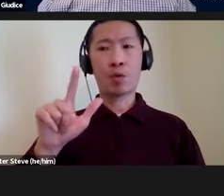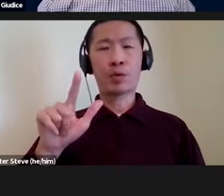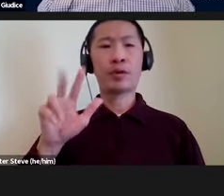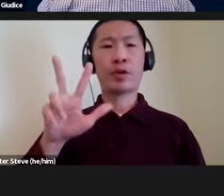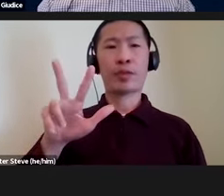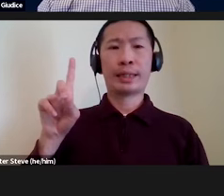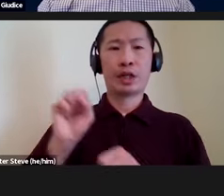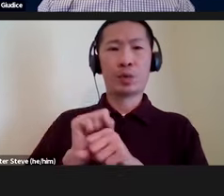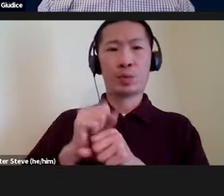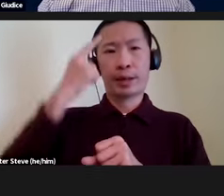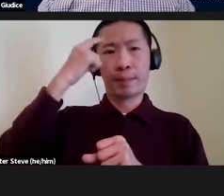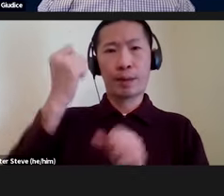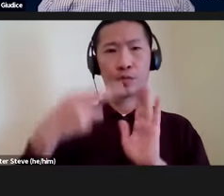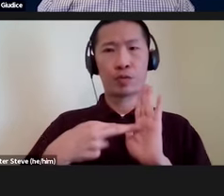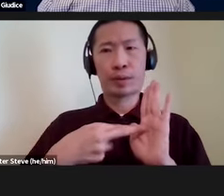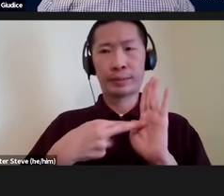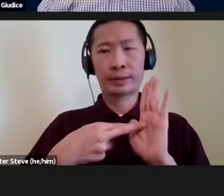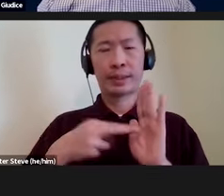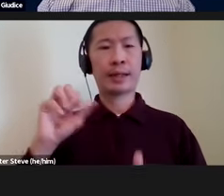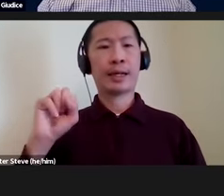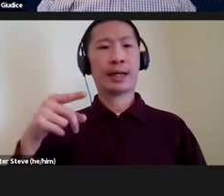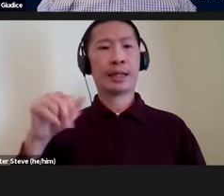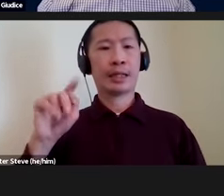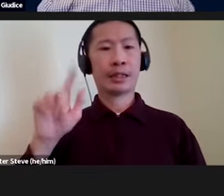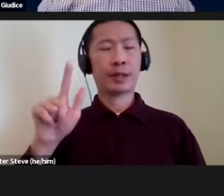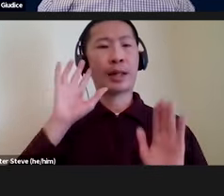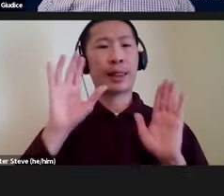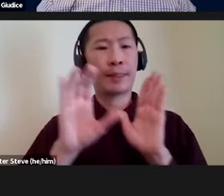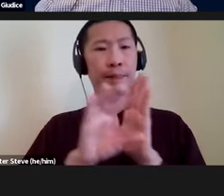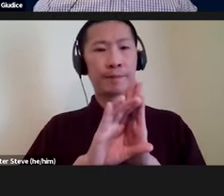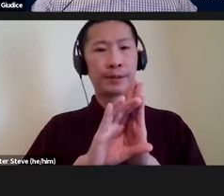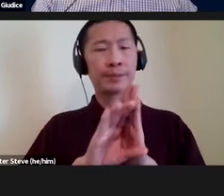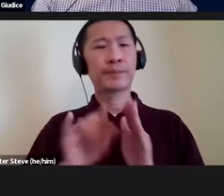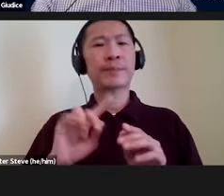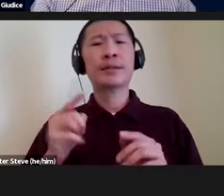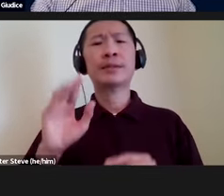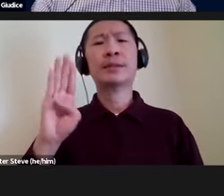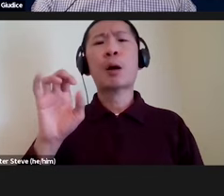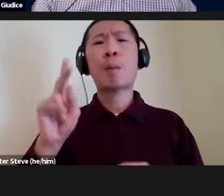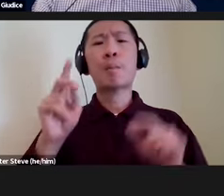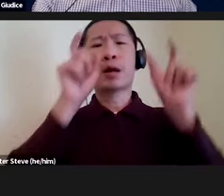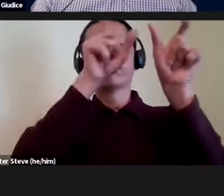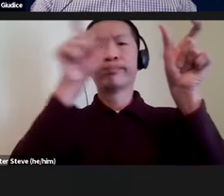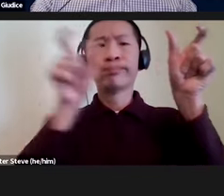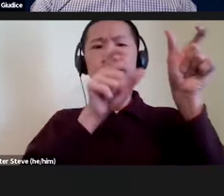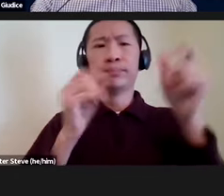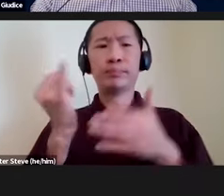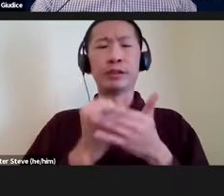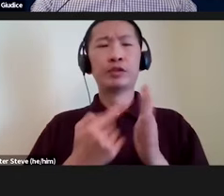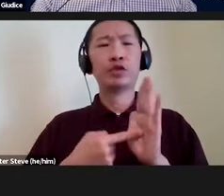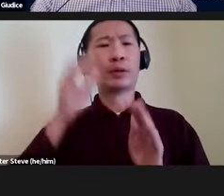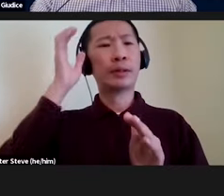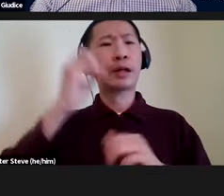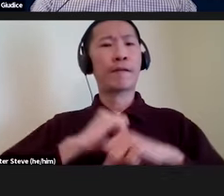working memory representation, the spatial image. And again, this is just a block diagram showing you kind of conceptual framework of how